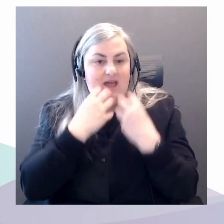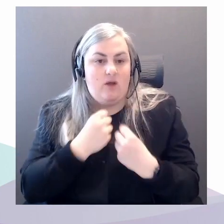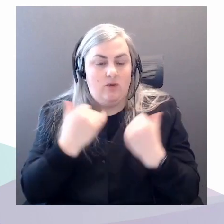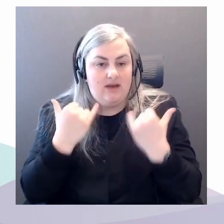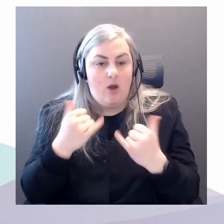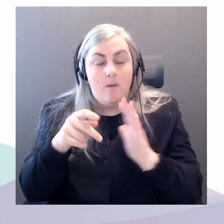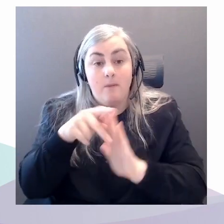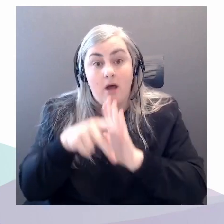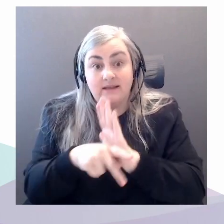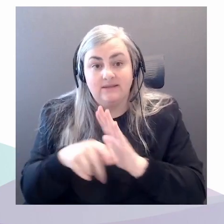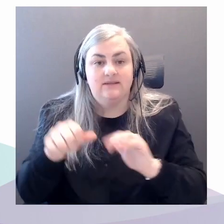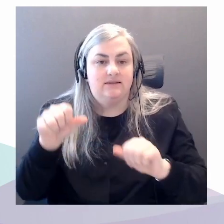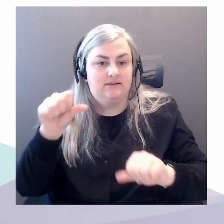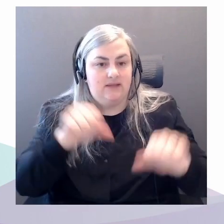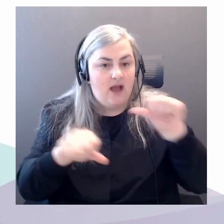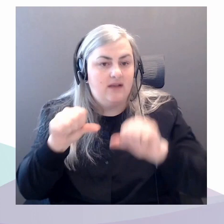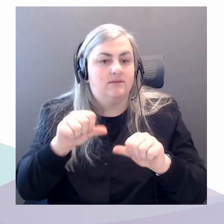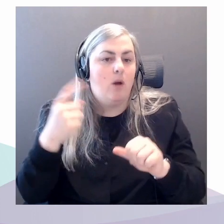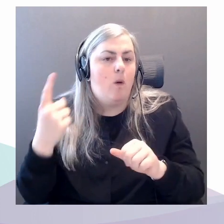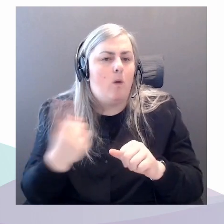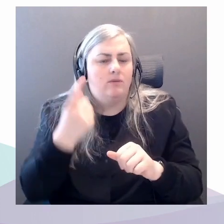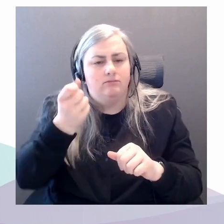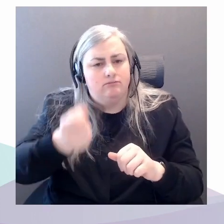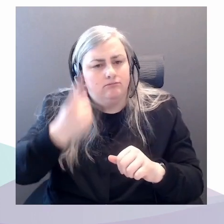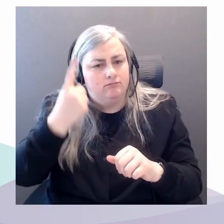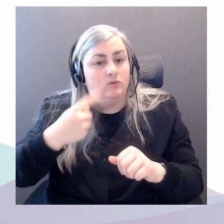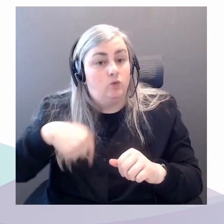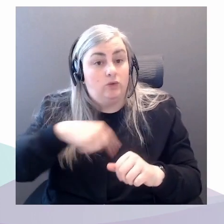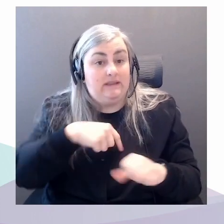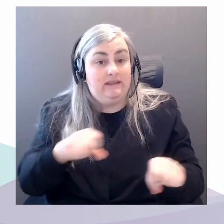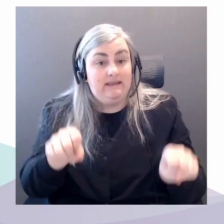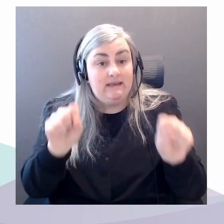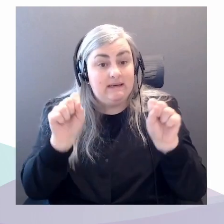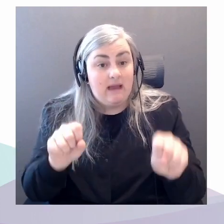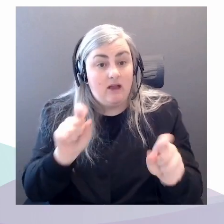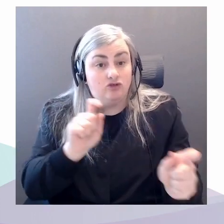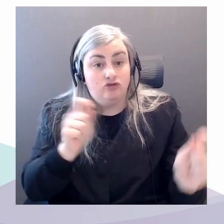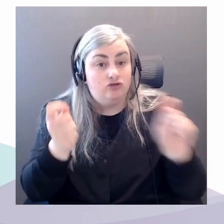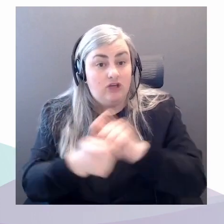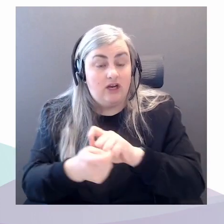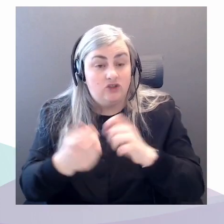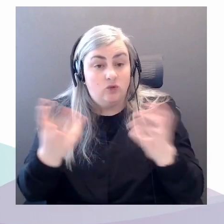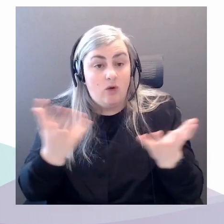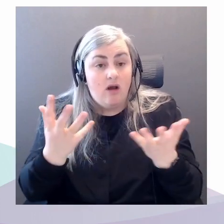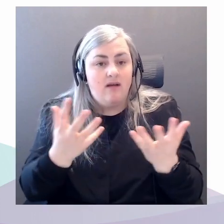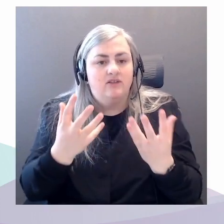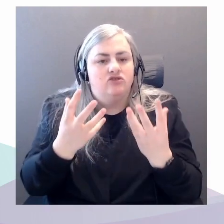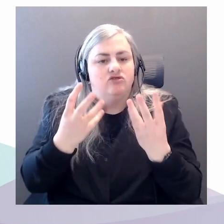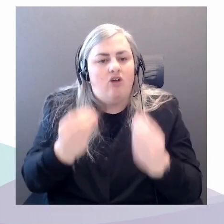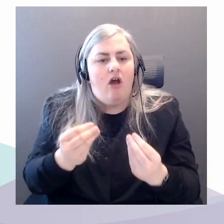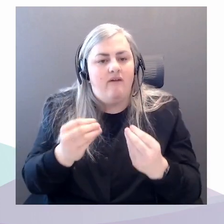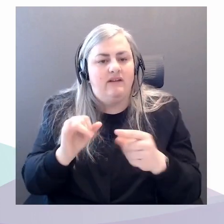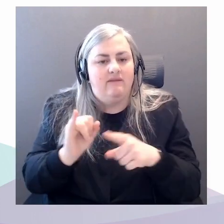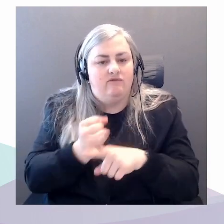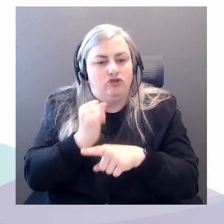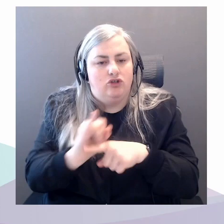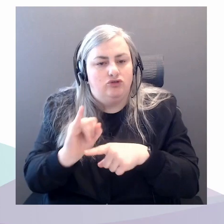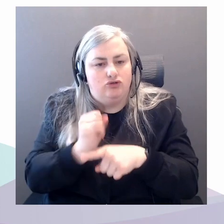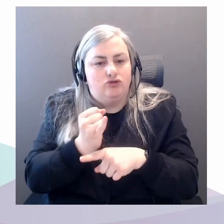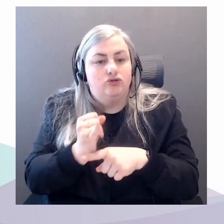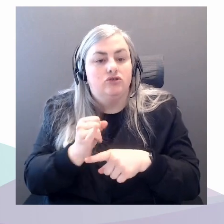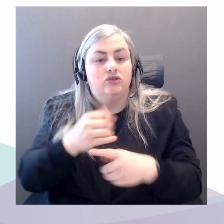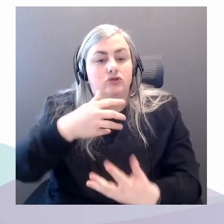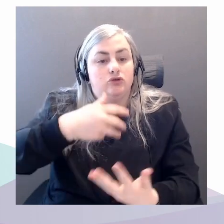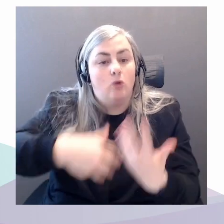understanding that the one thing that we can change are those soft infrastructures, the social, political, economic relationships